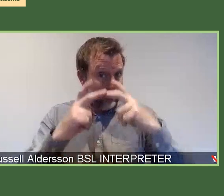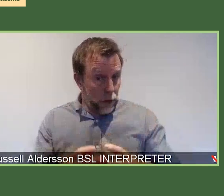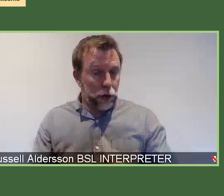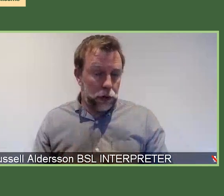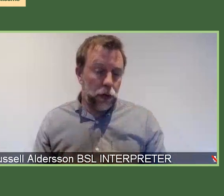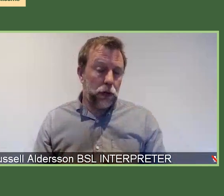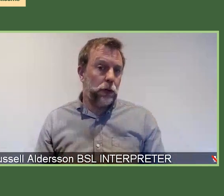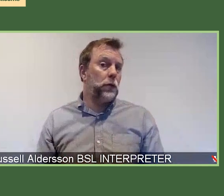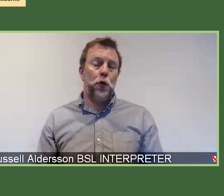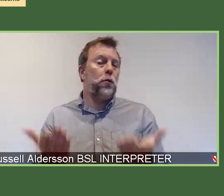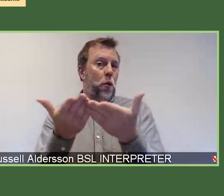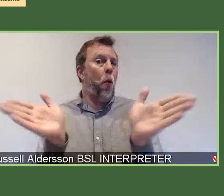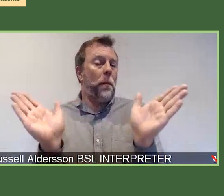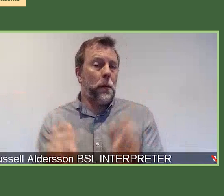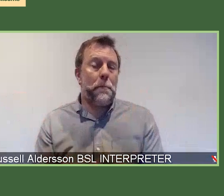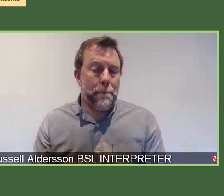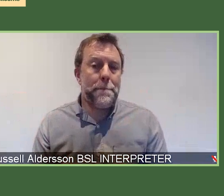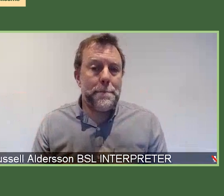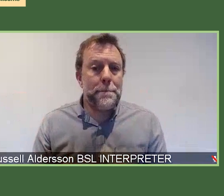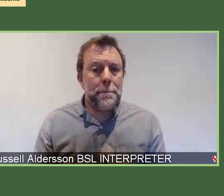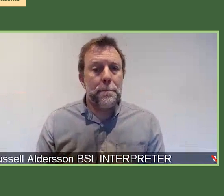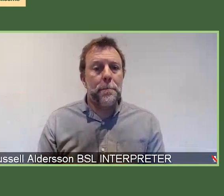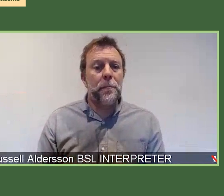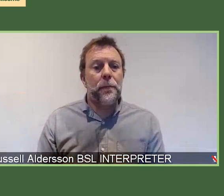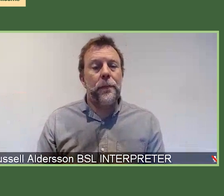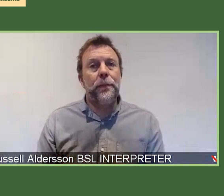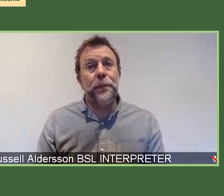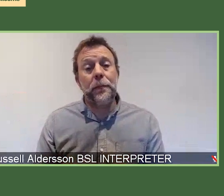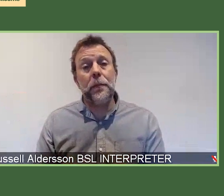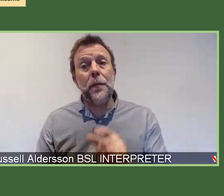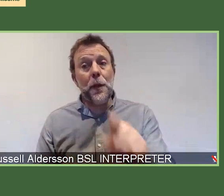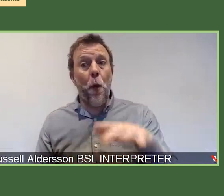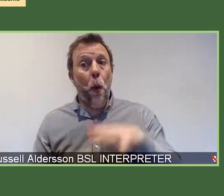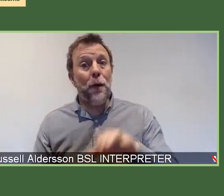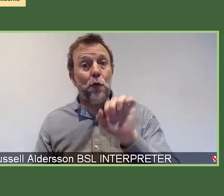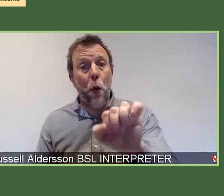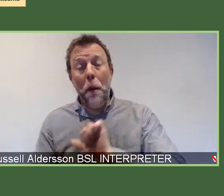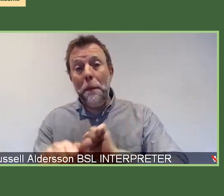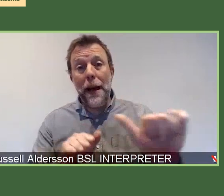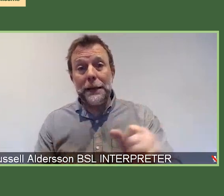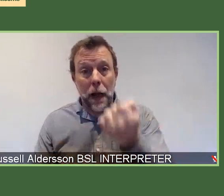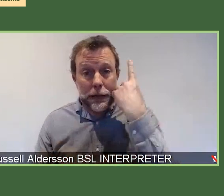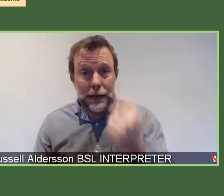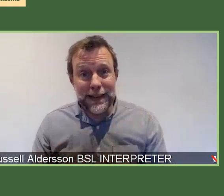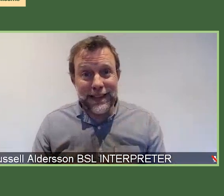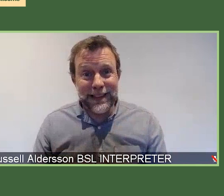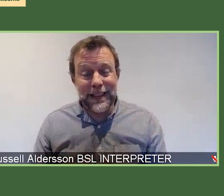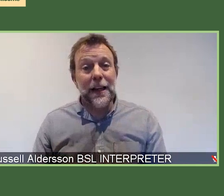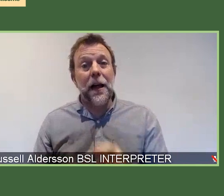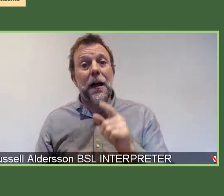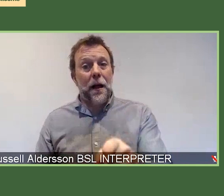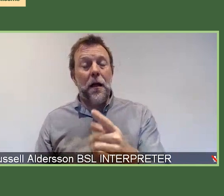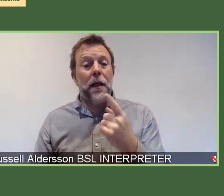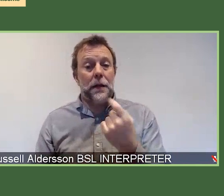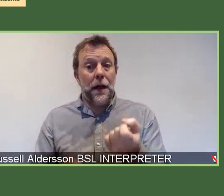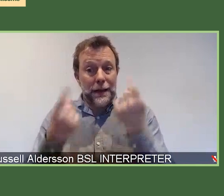not a piece of research is going to be funded or not. All we want is your best ideas and the ideas, those ideas have